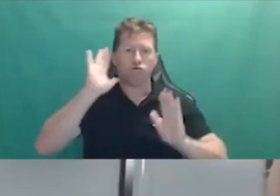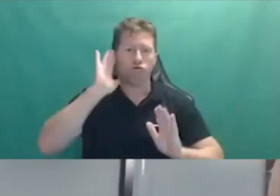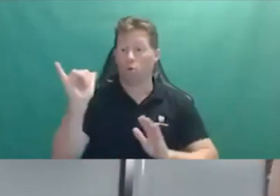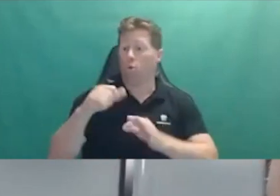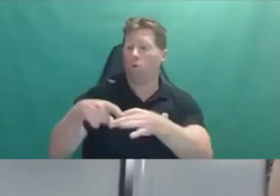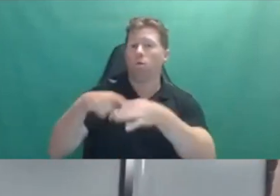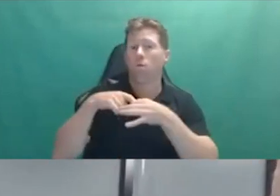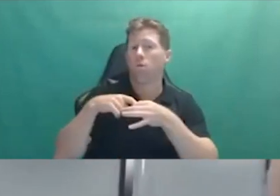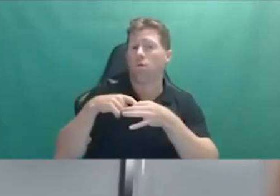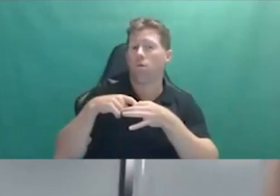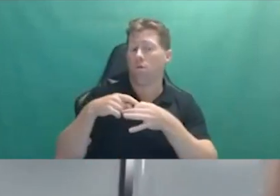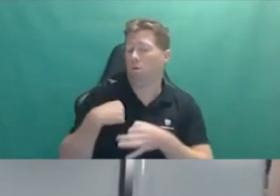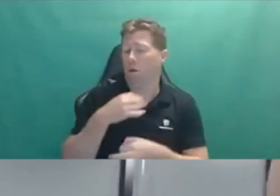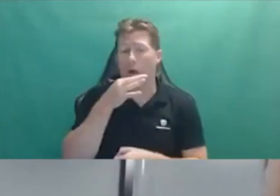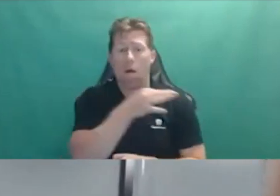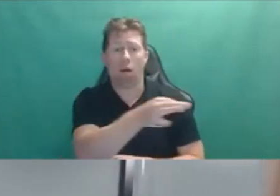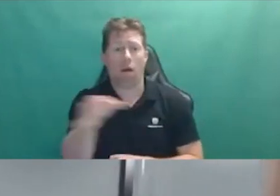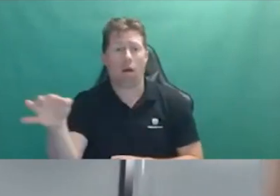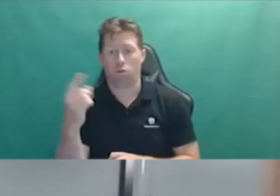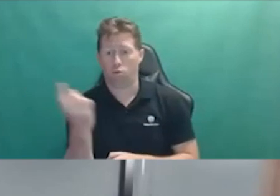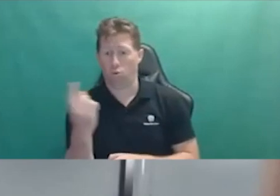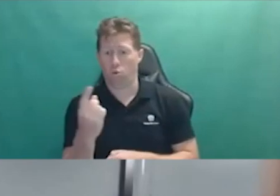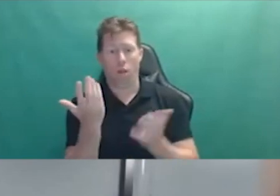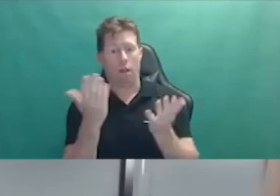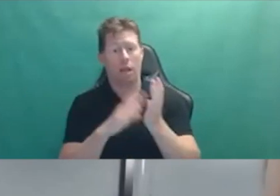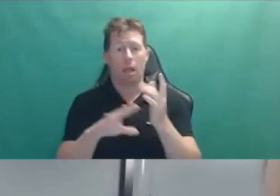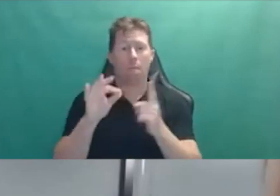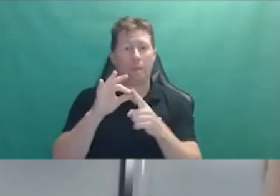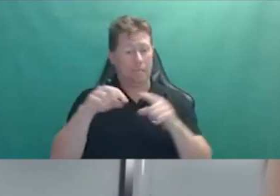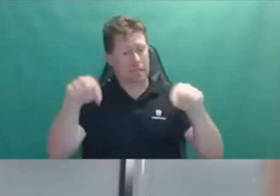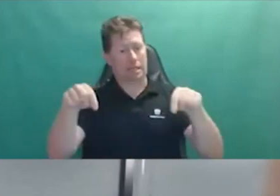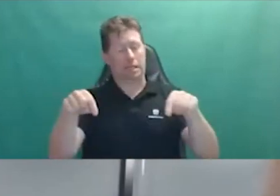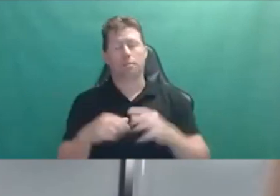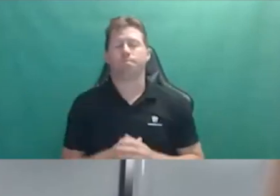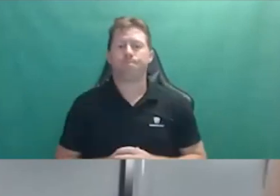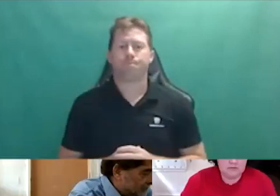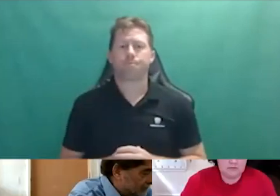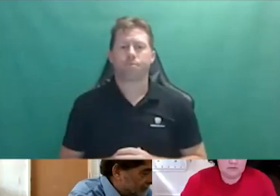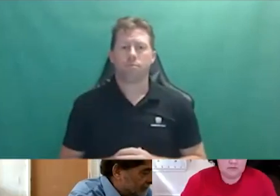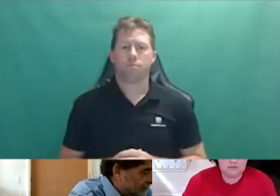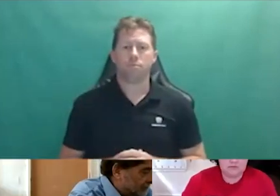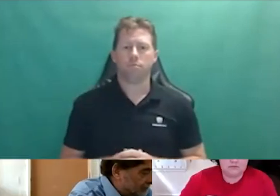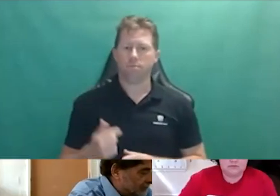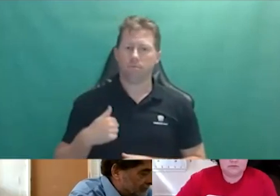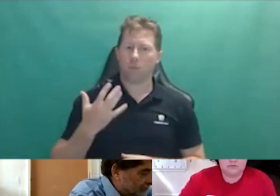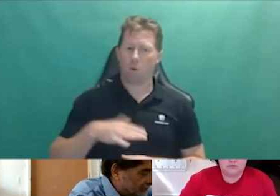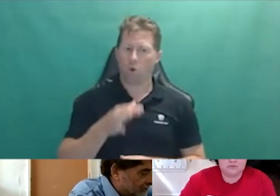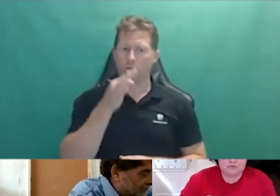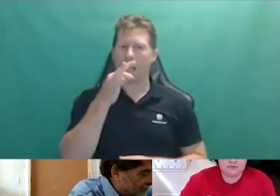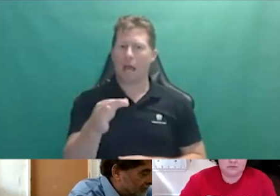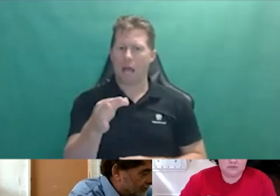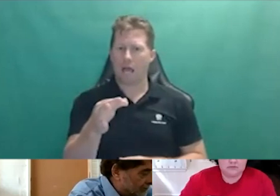So we do invite welcoming and welcome questions. But I wouldn't mind calling on Aaron